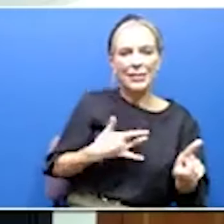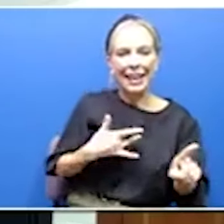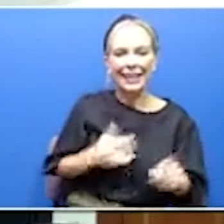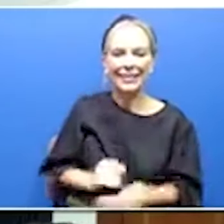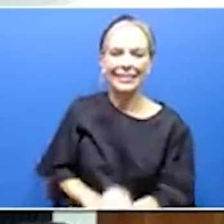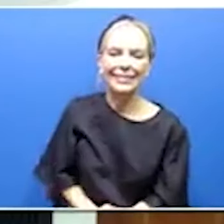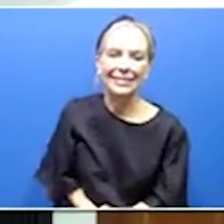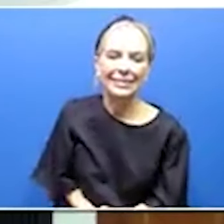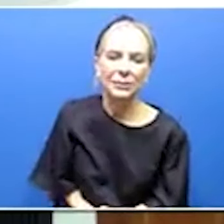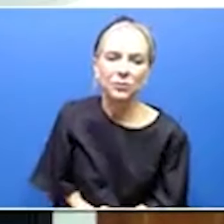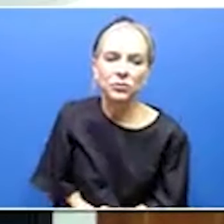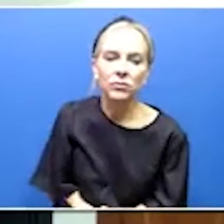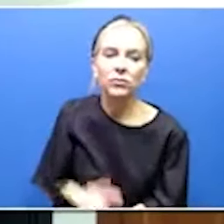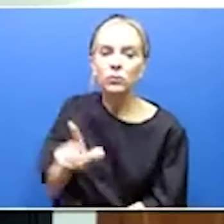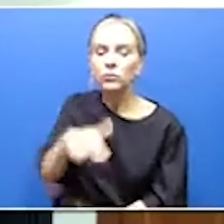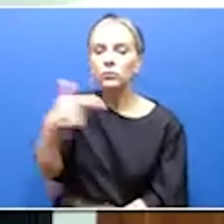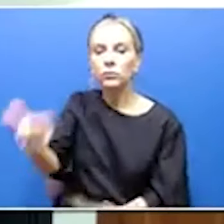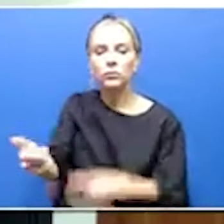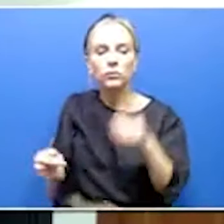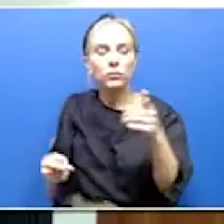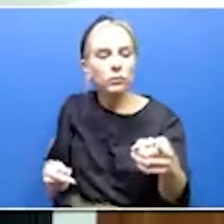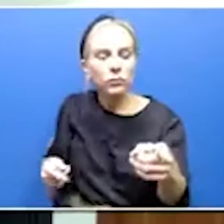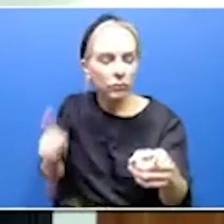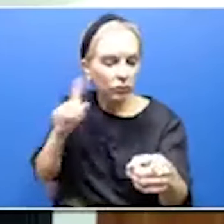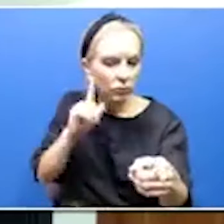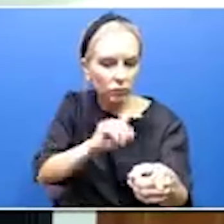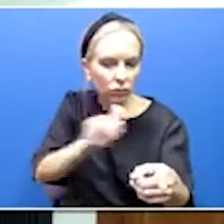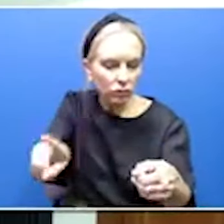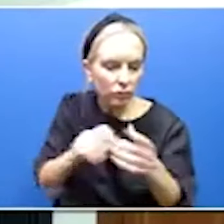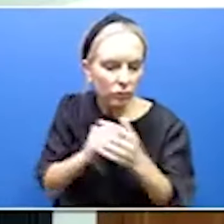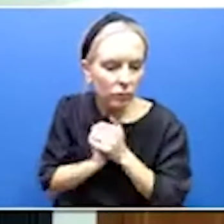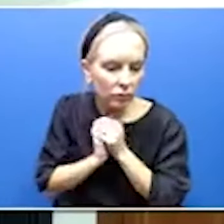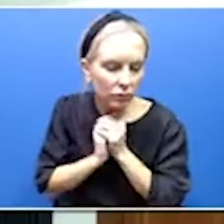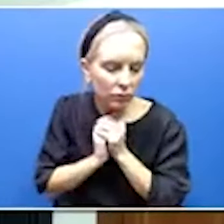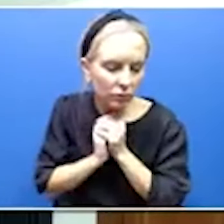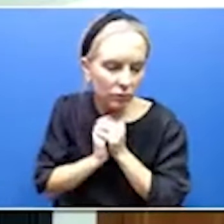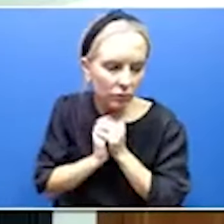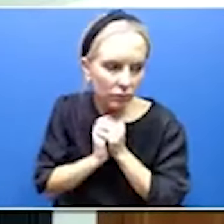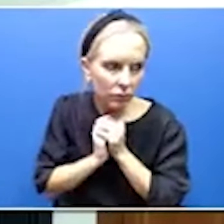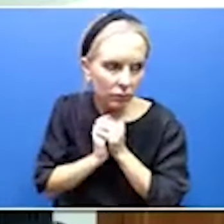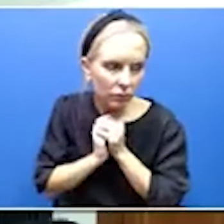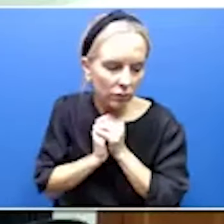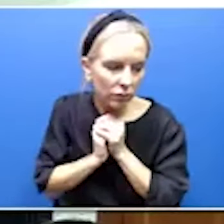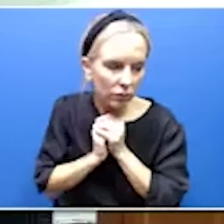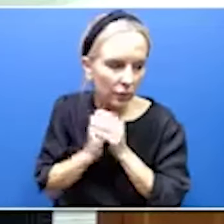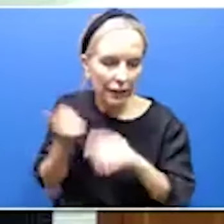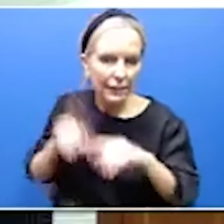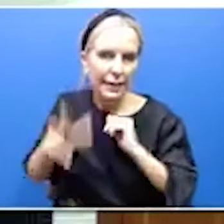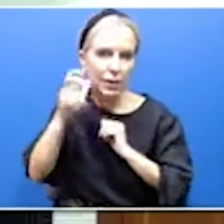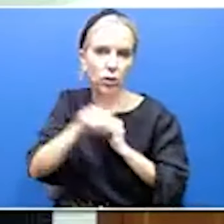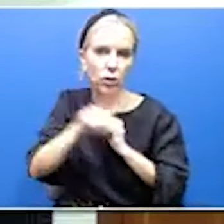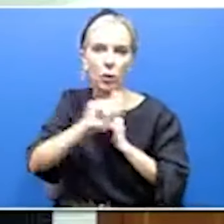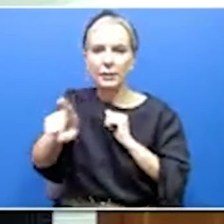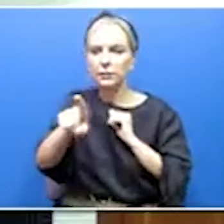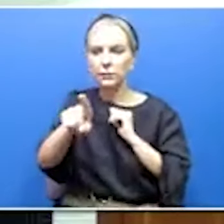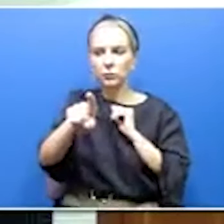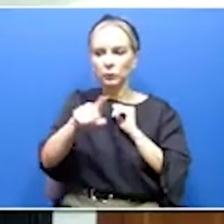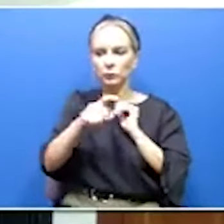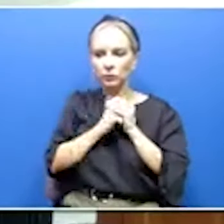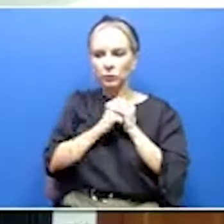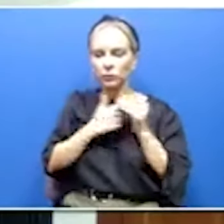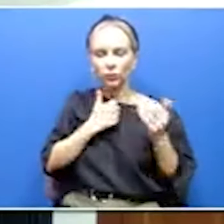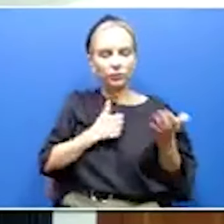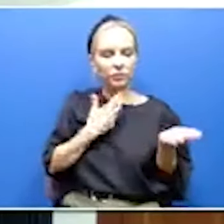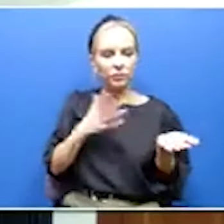Sarah? Yeah. to first, we've wanted to do this about what's going on today, and you said to be there until every house is built. How far do we have